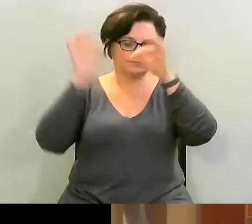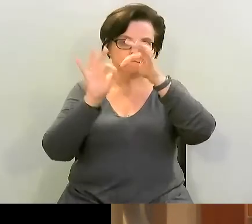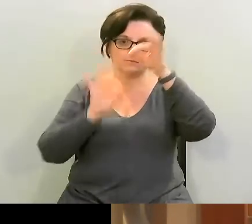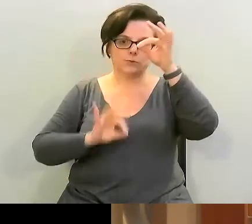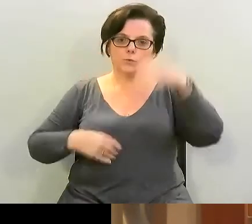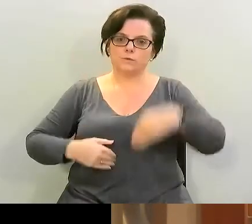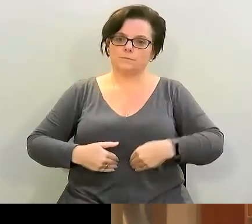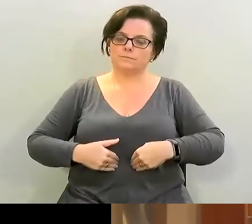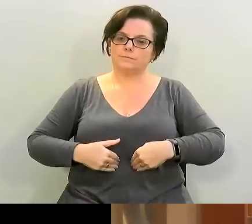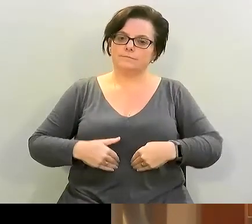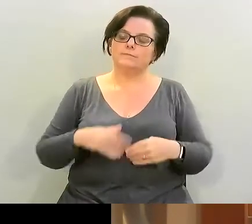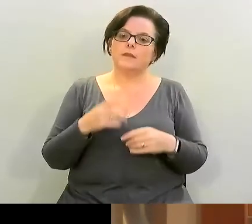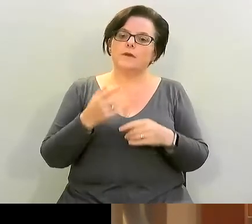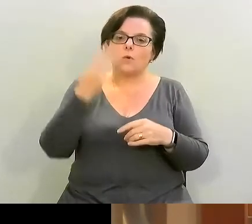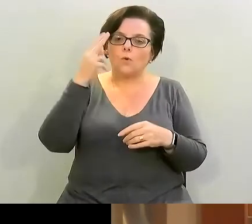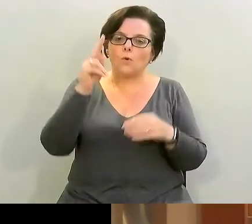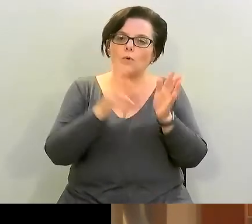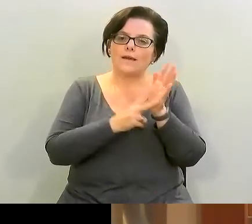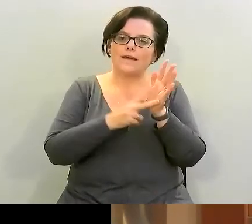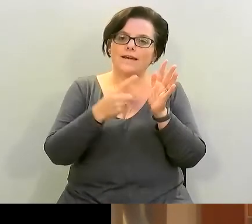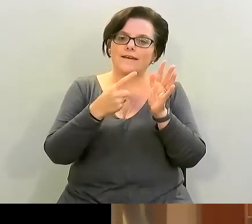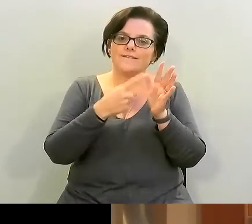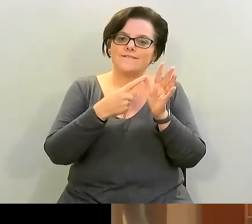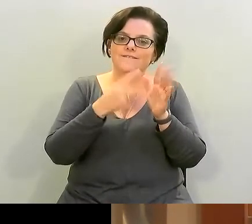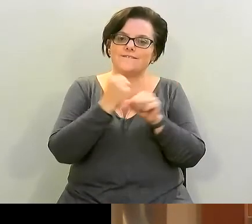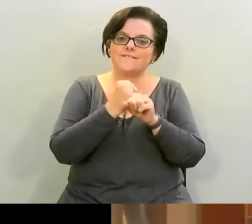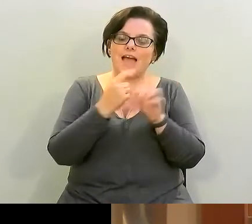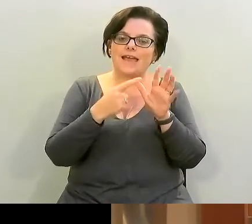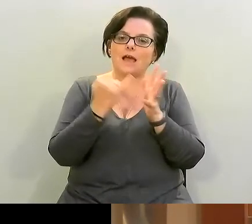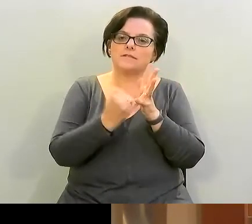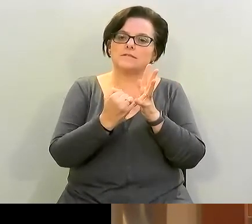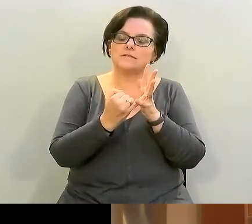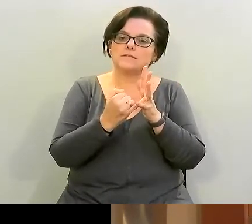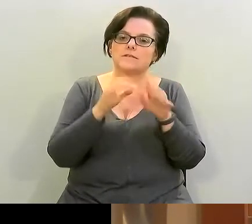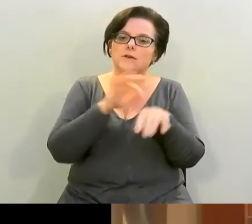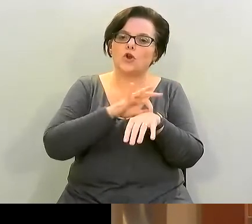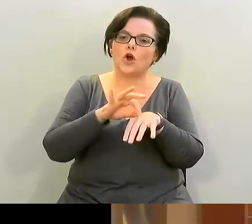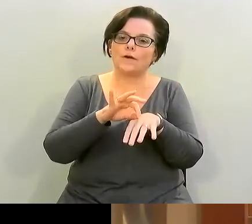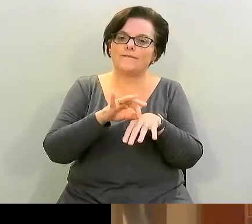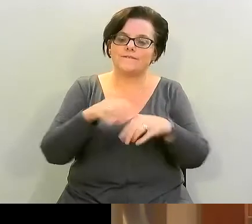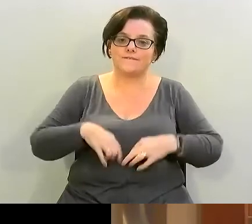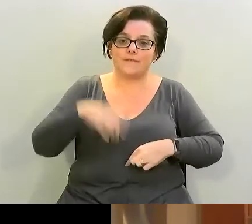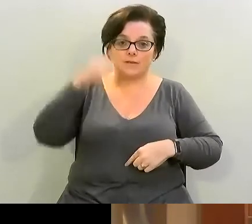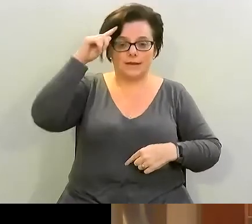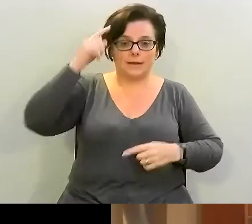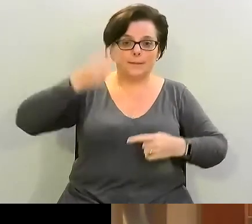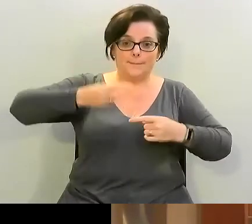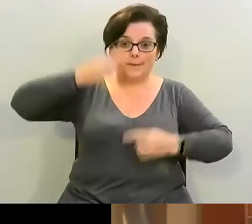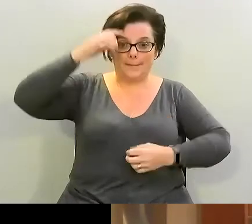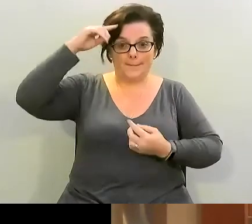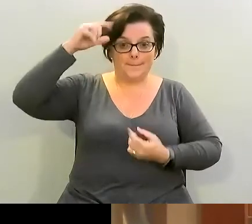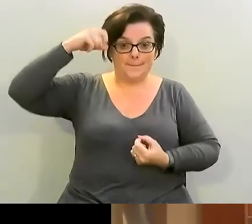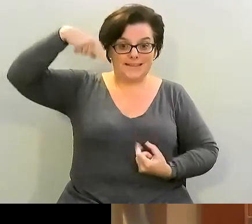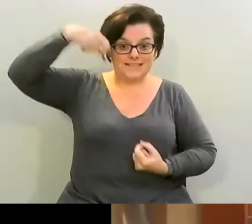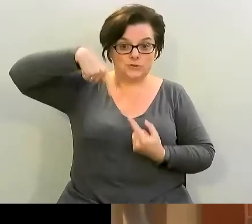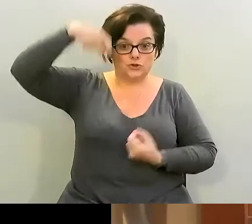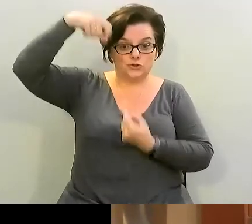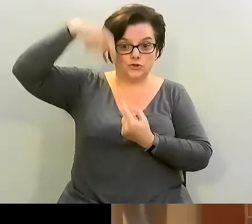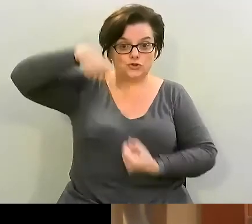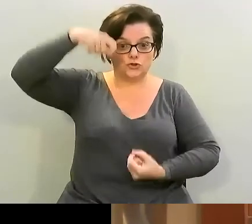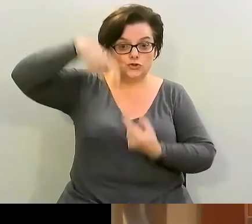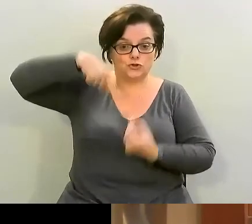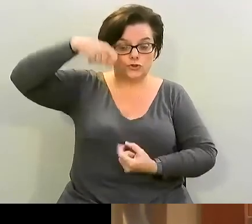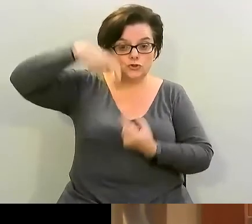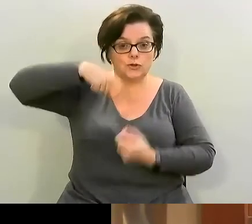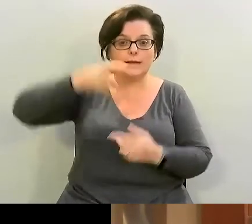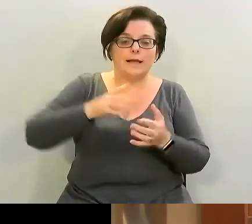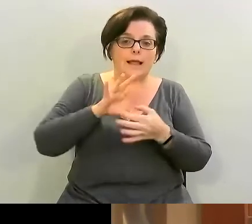which communicates back and forth multiple chemical messages that are related to how we eat that are related